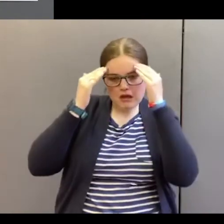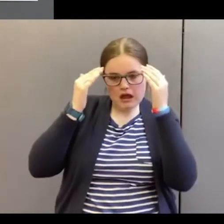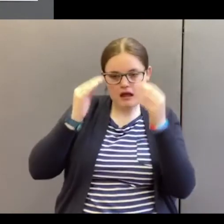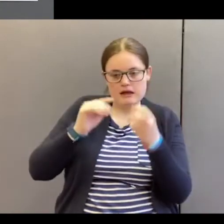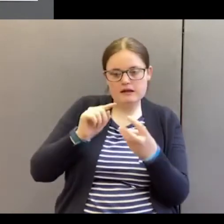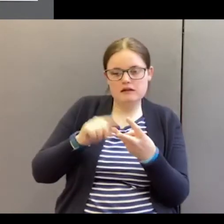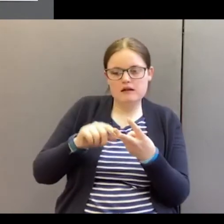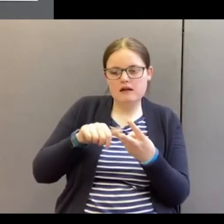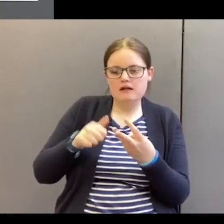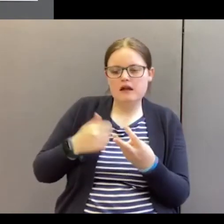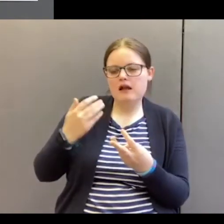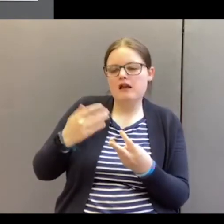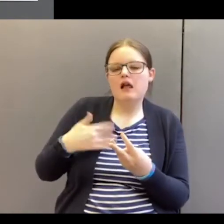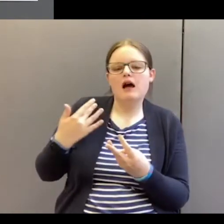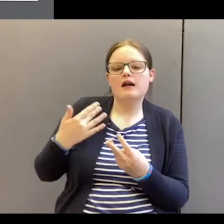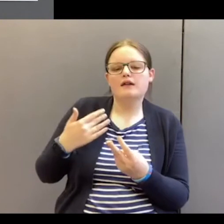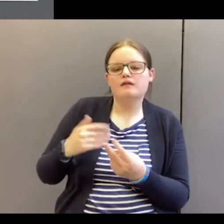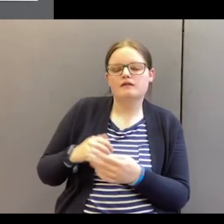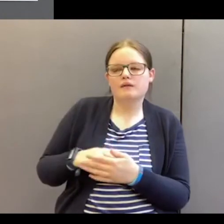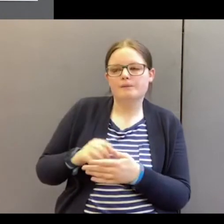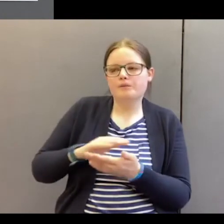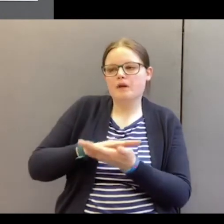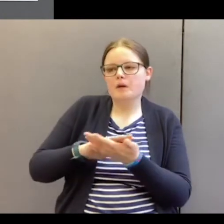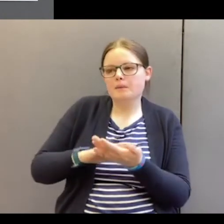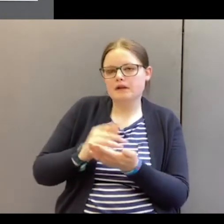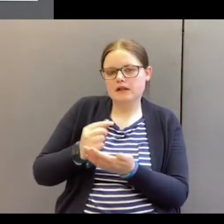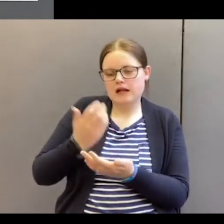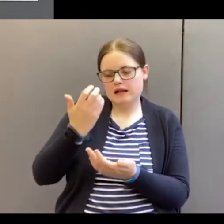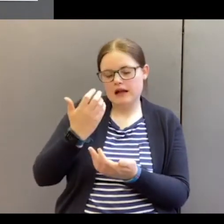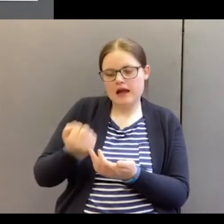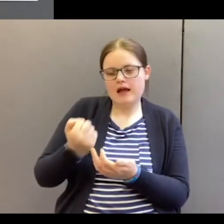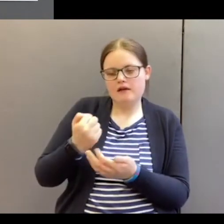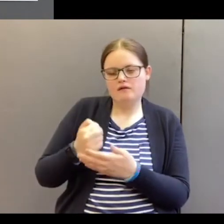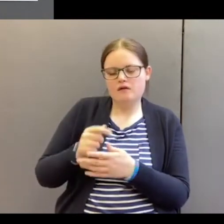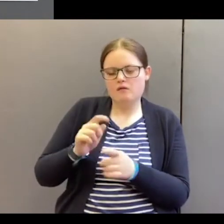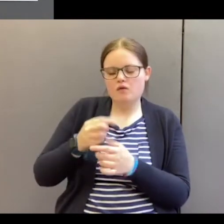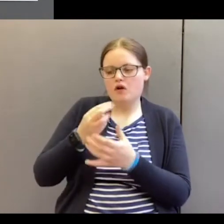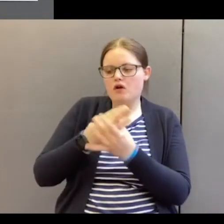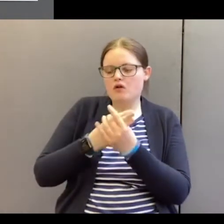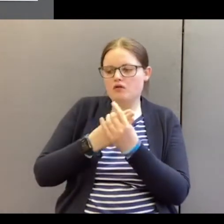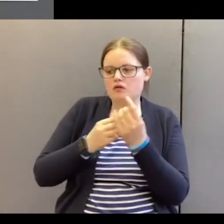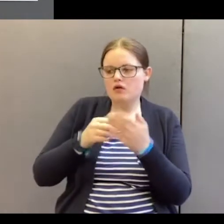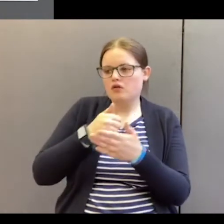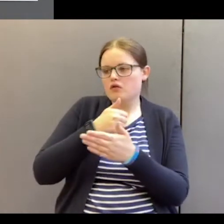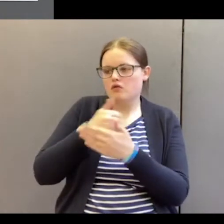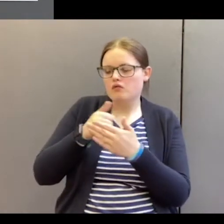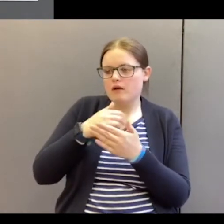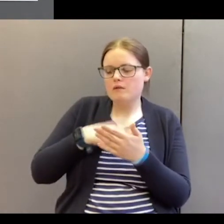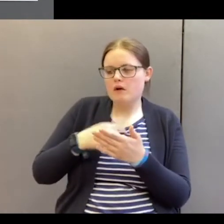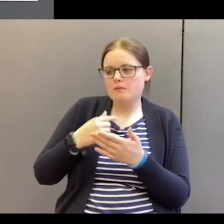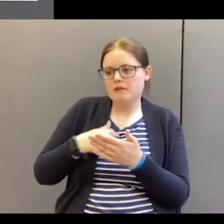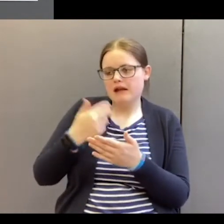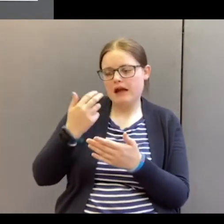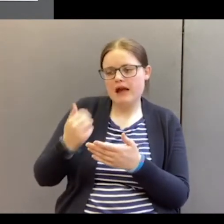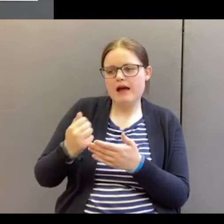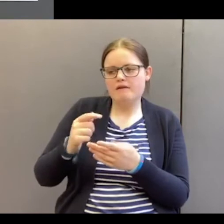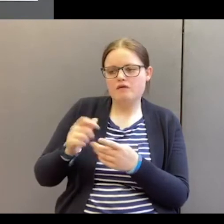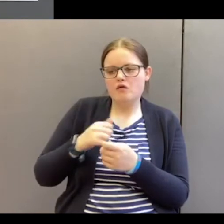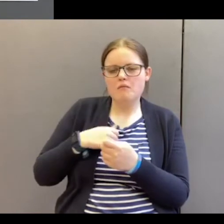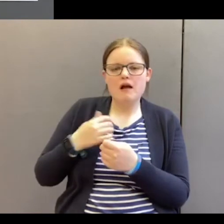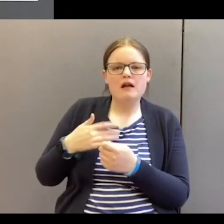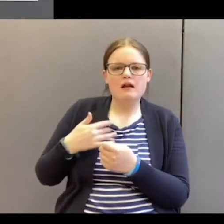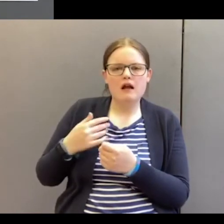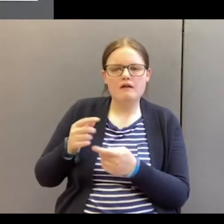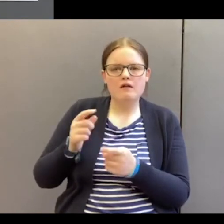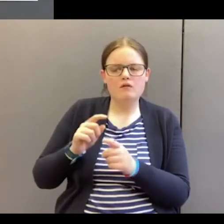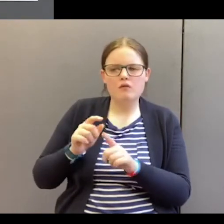my life, so that I can have what God always wanted for my life. What's the will